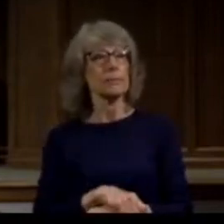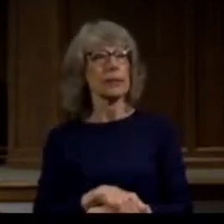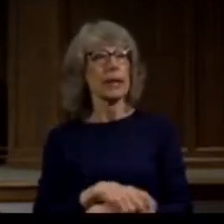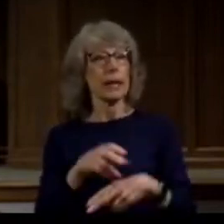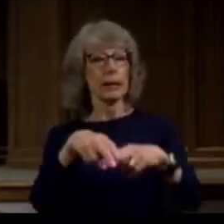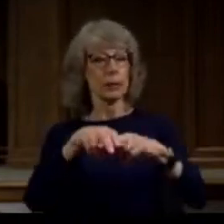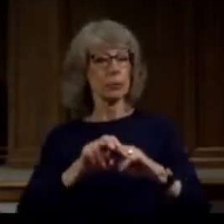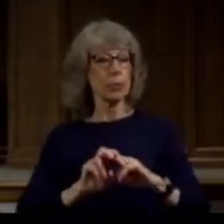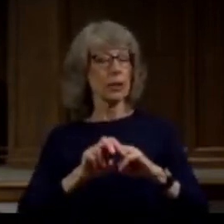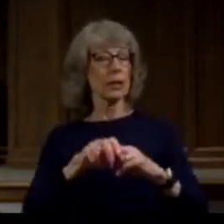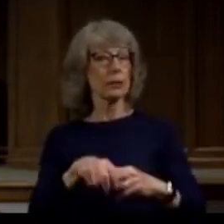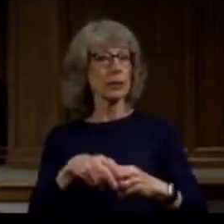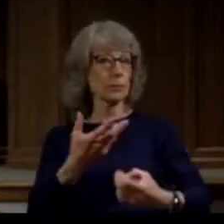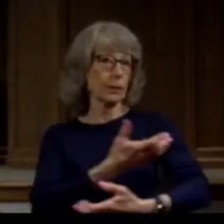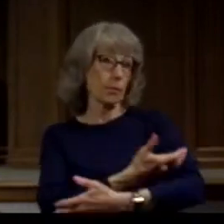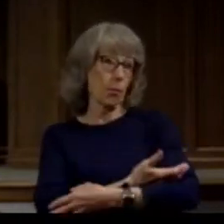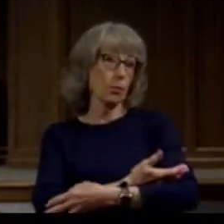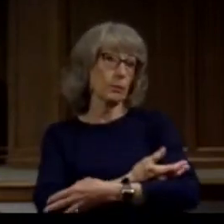those babies to sleep